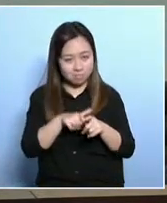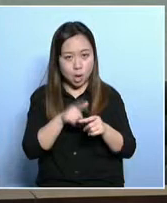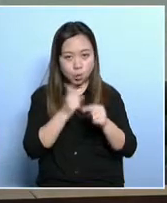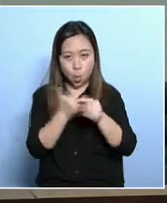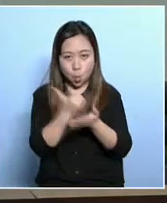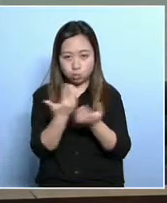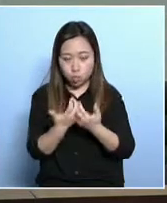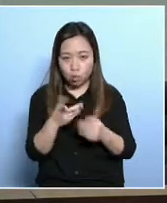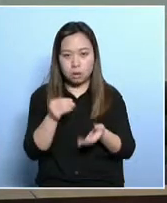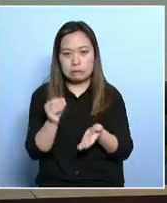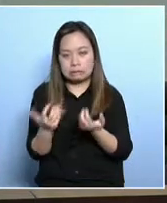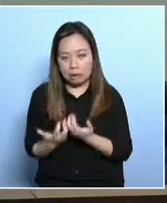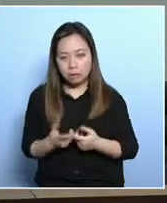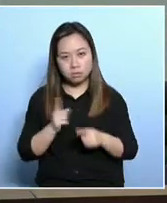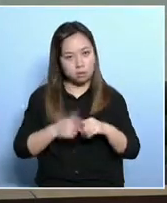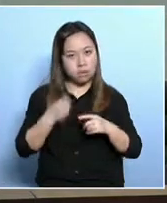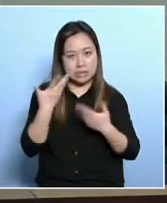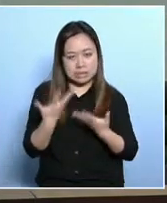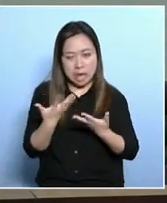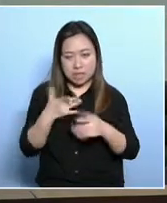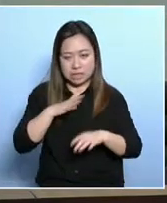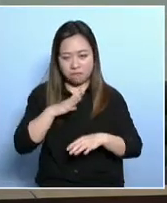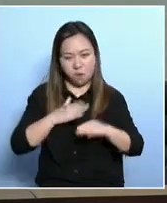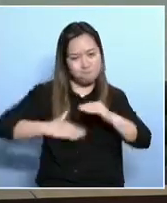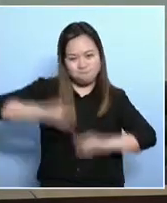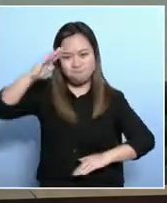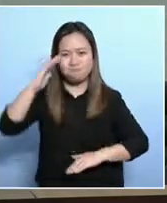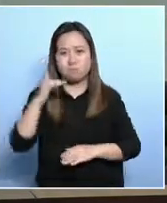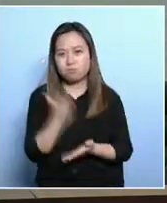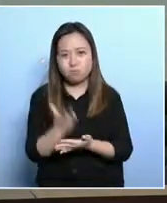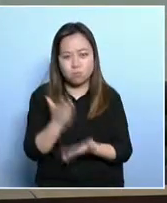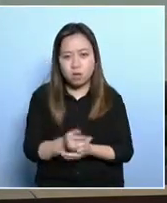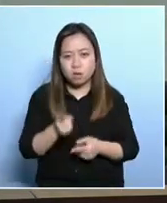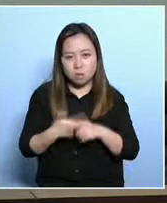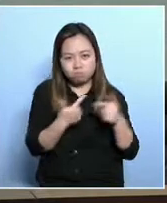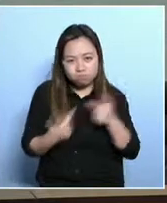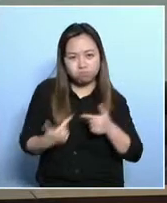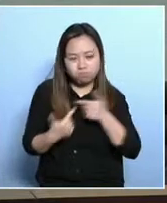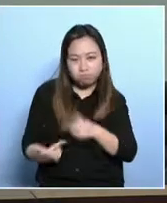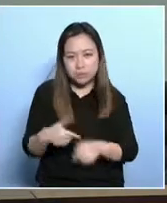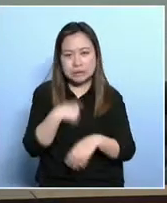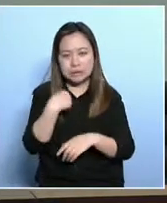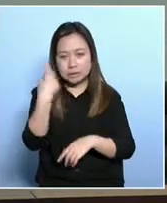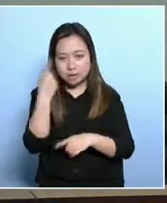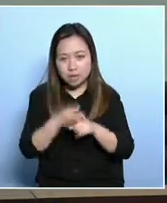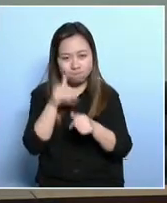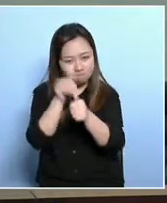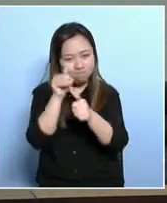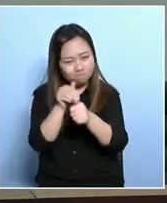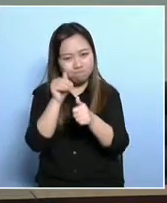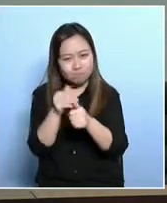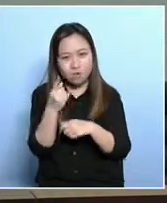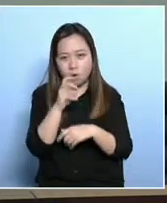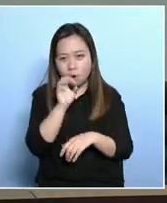many of them own their own housing. Now, the use of the median household income is